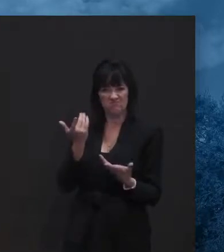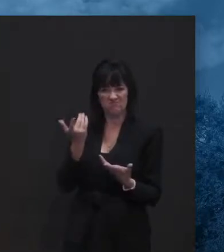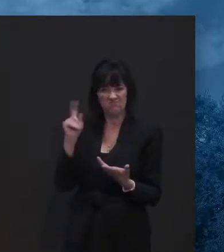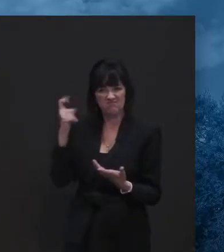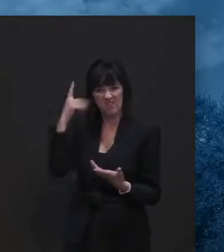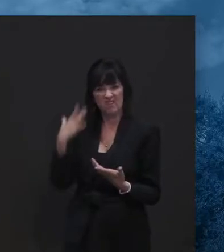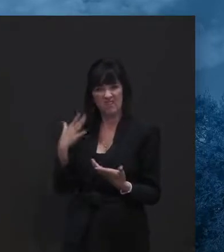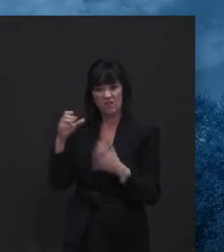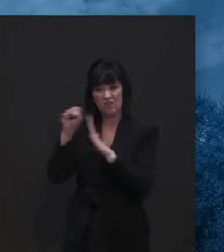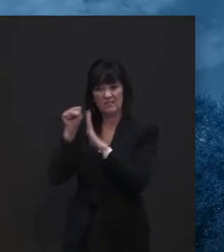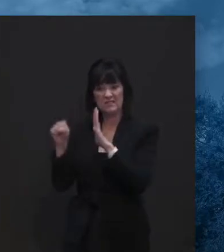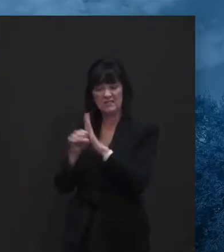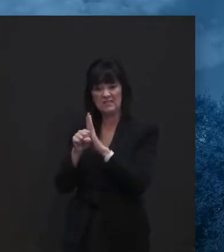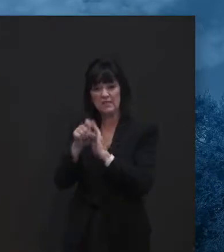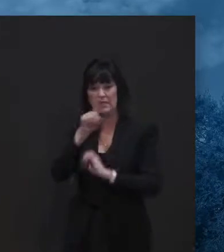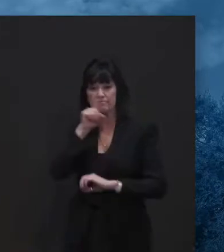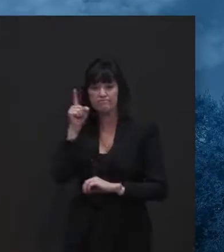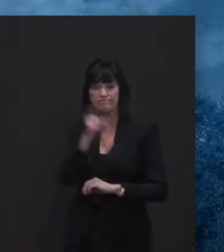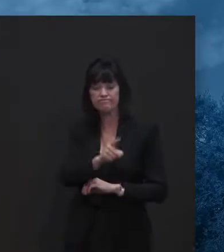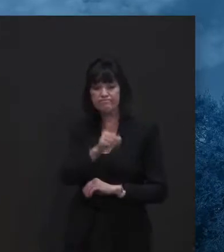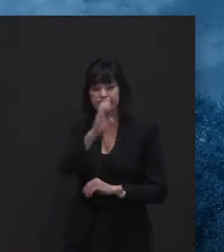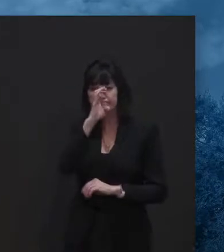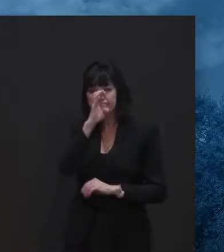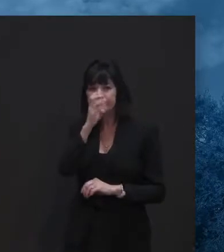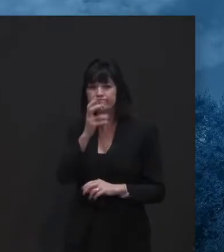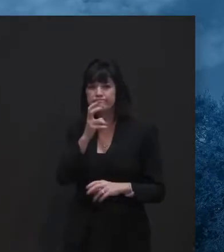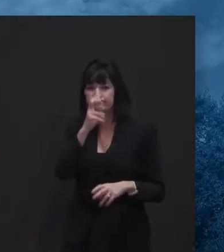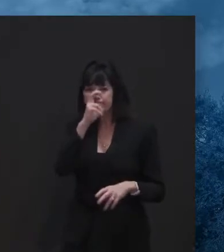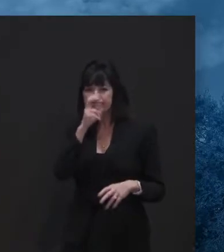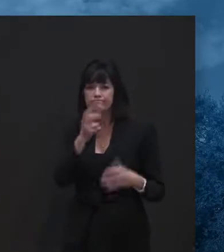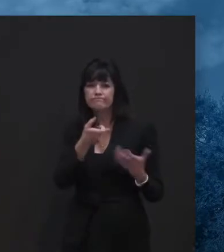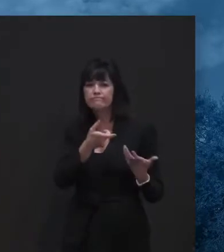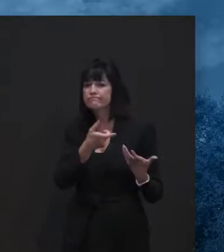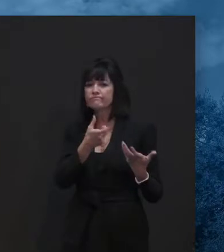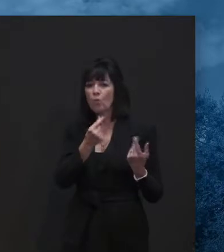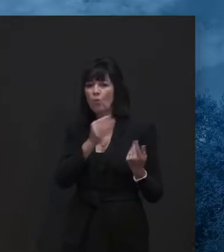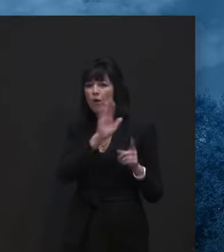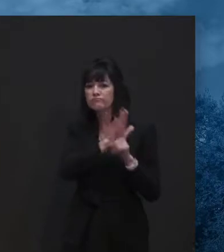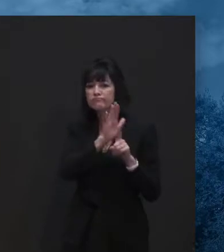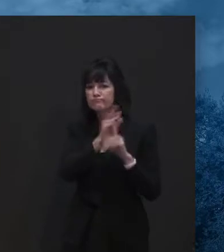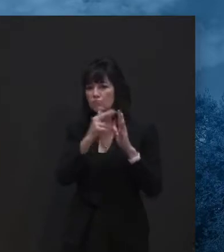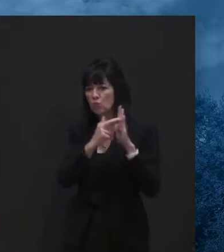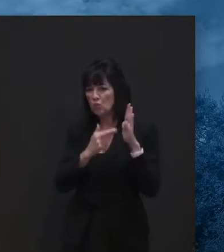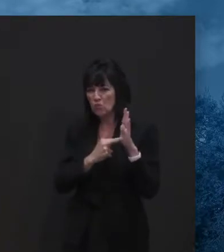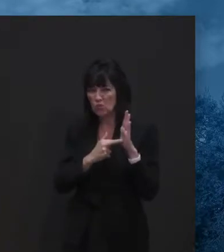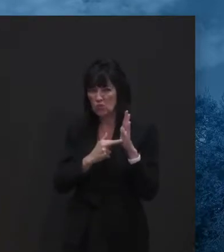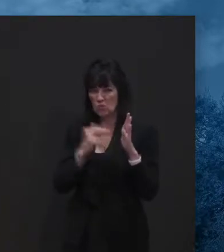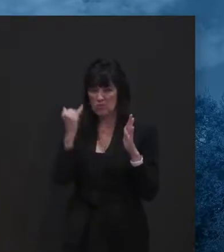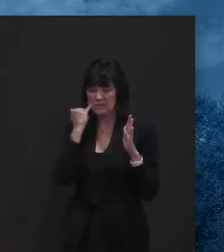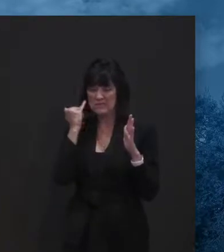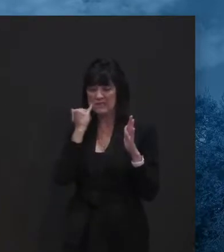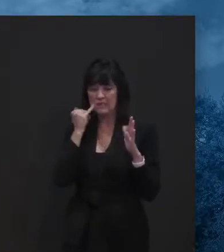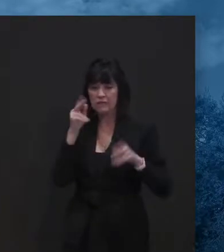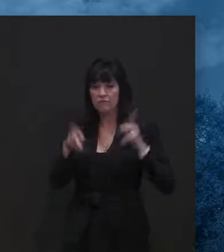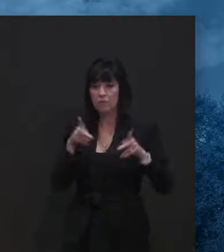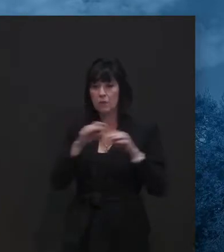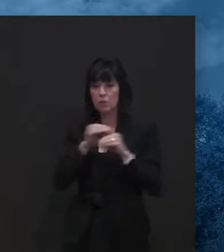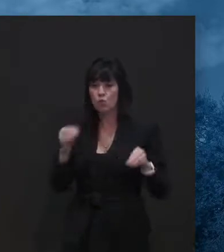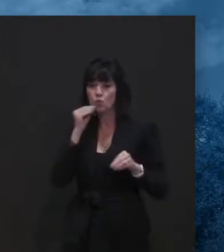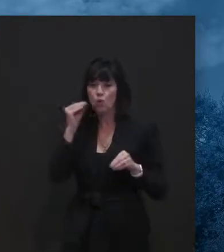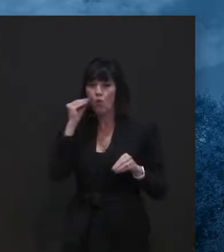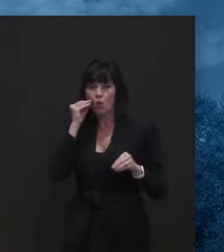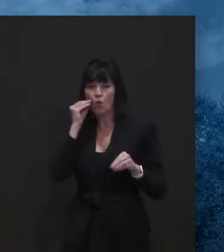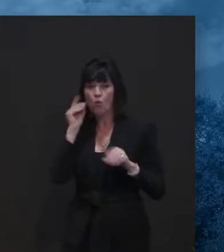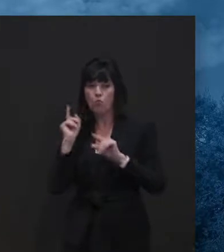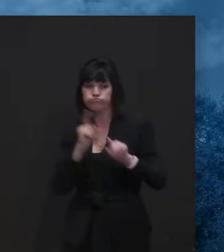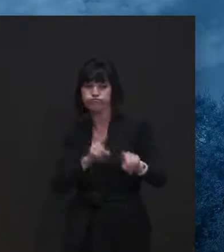I don't know that we've thought a lot about it. I can tell you, uh, we will. And if you remember back, the Lieutenant